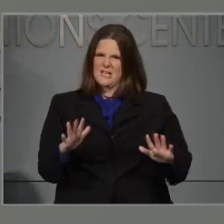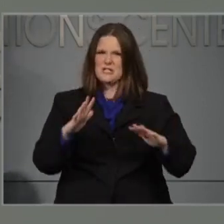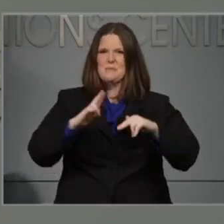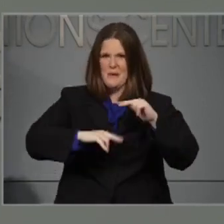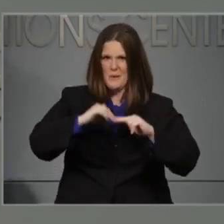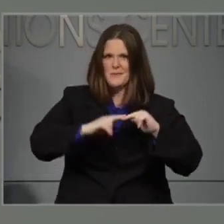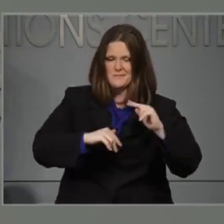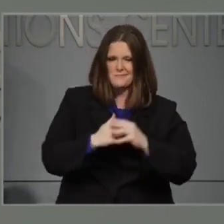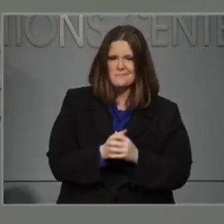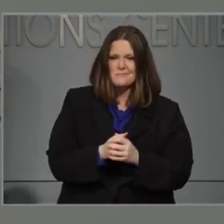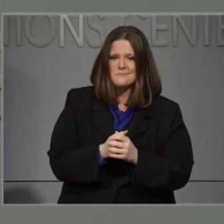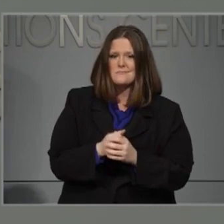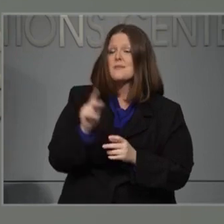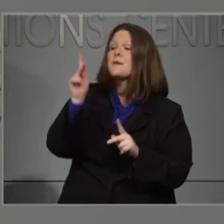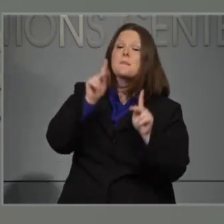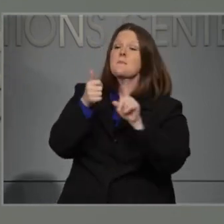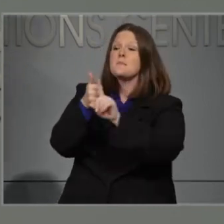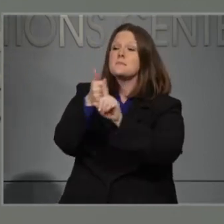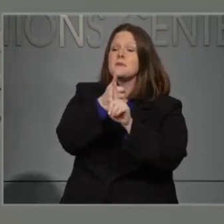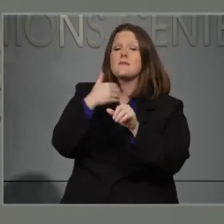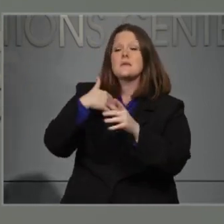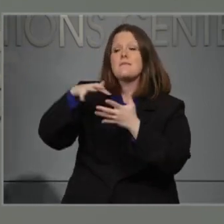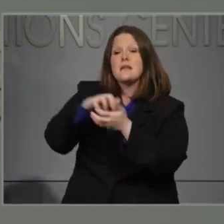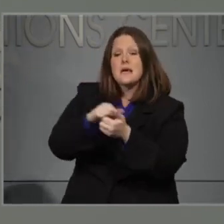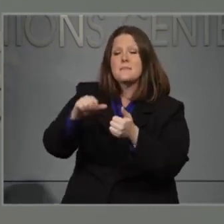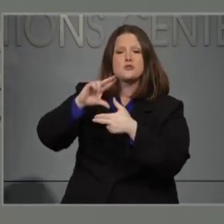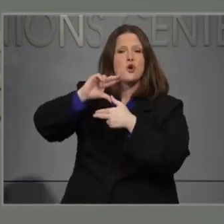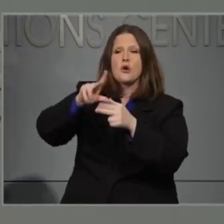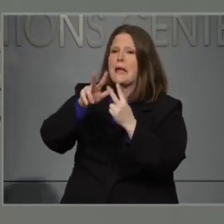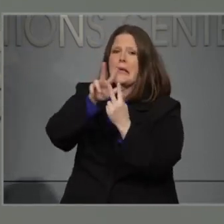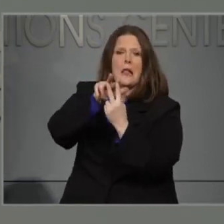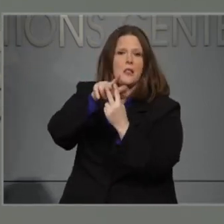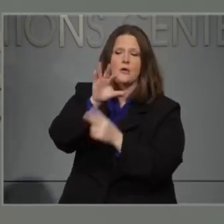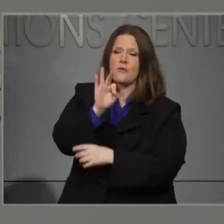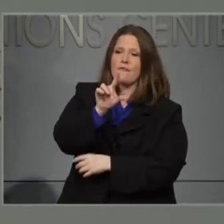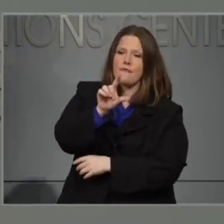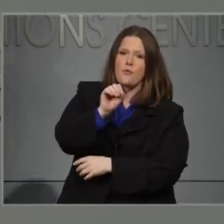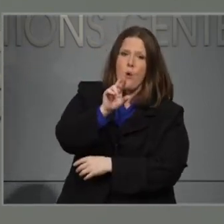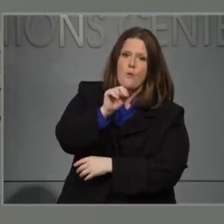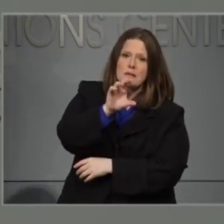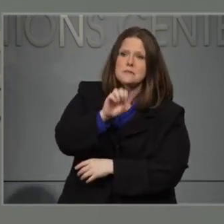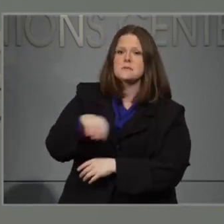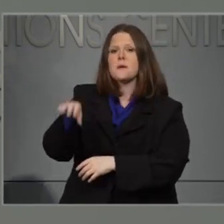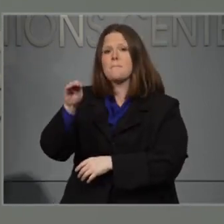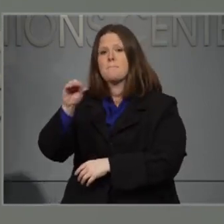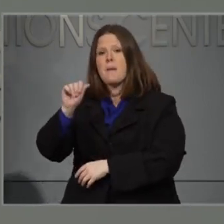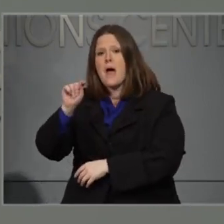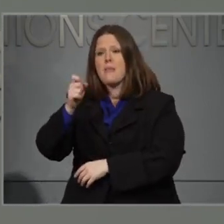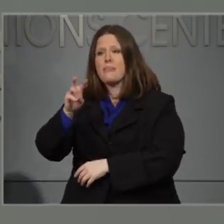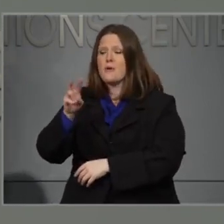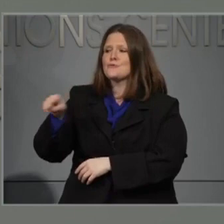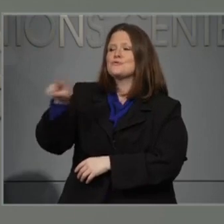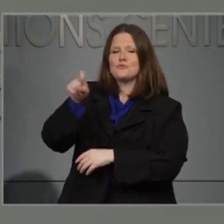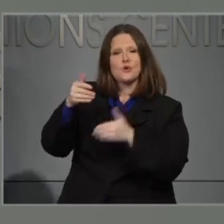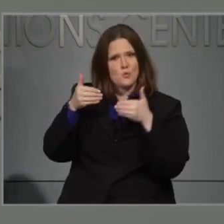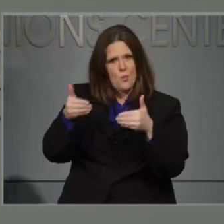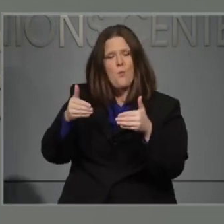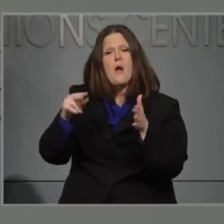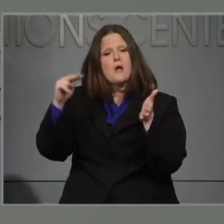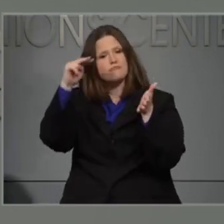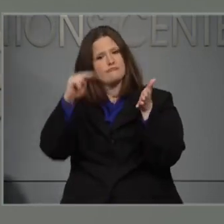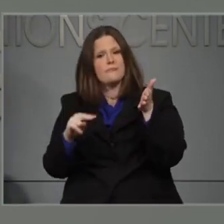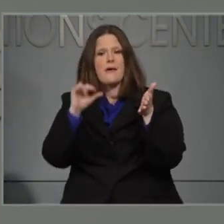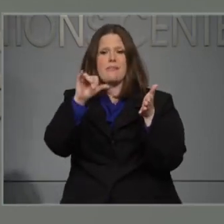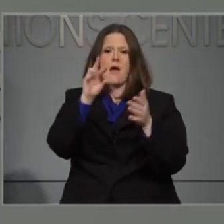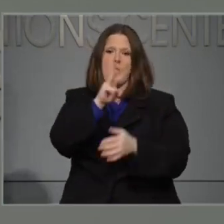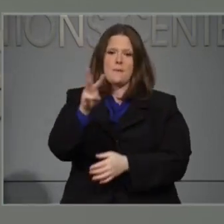Homeowners who have damage from Hurricanes Florence or Matthew should visit rebuild.nc.gov to learn more about the program and apply. Thank